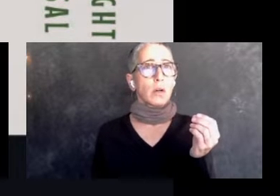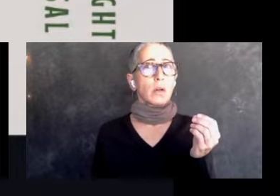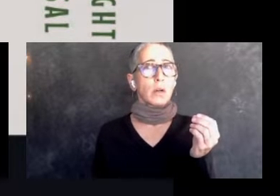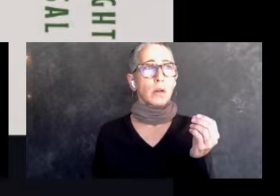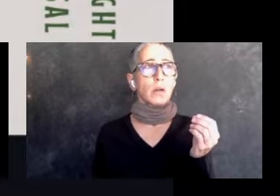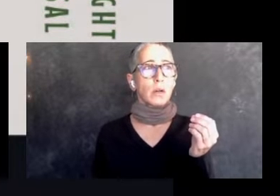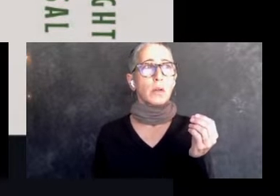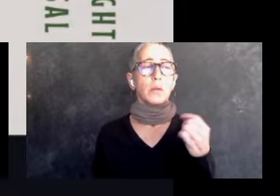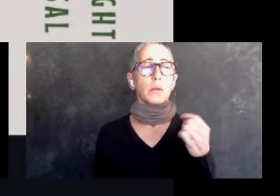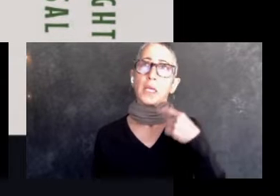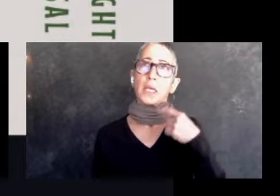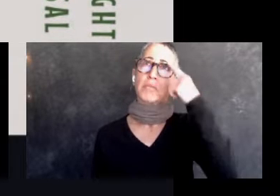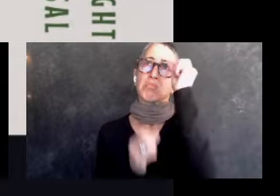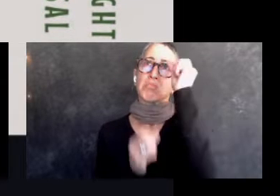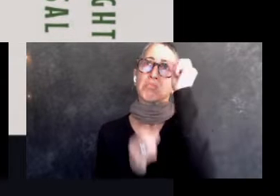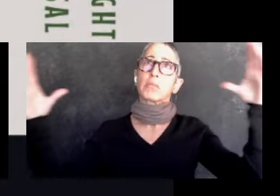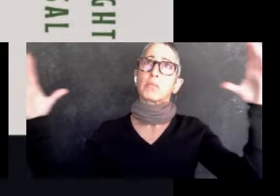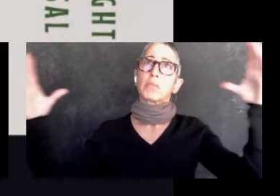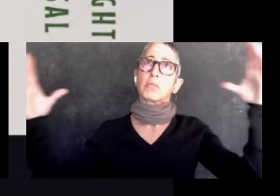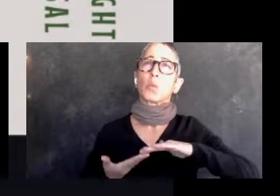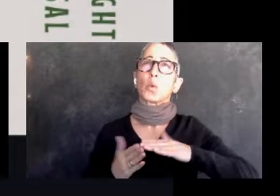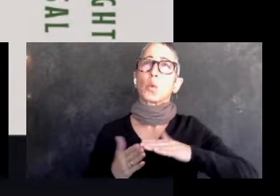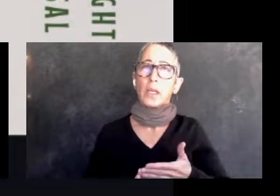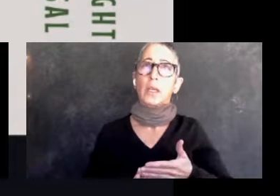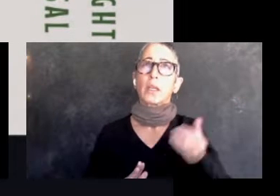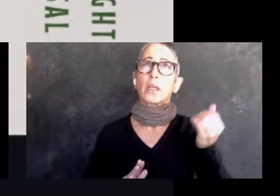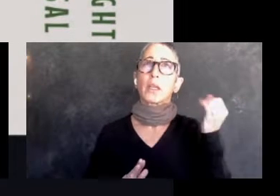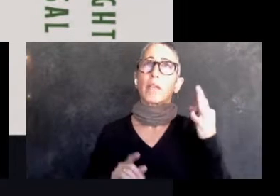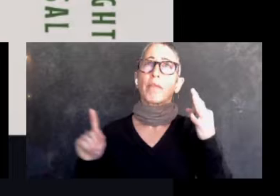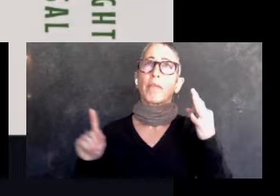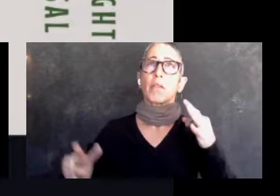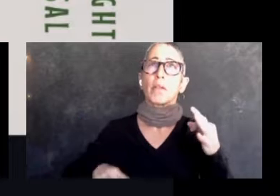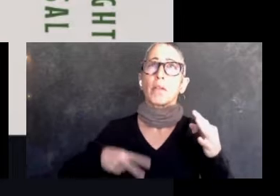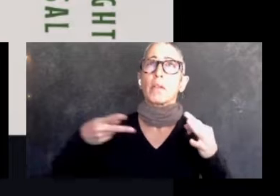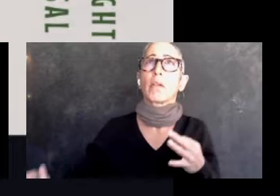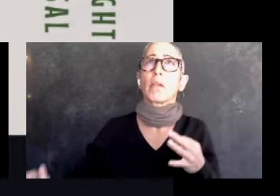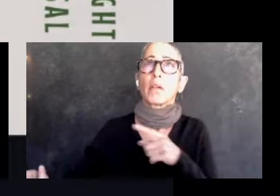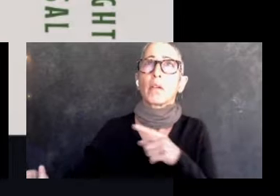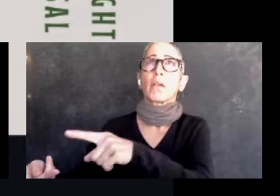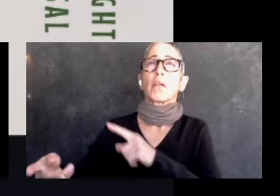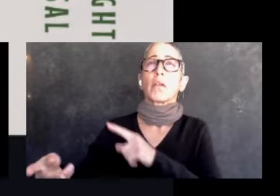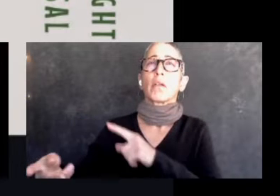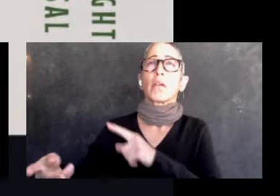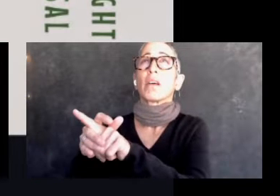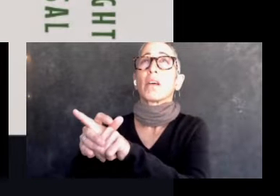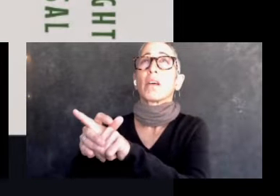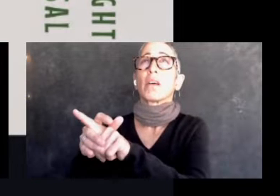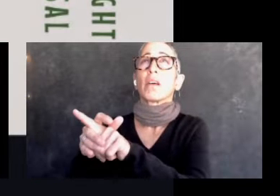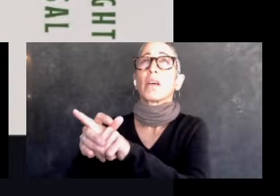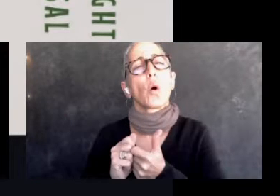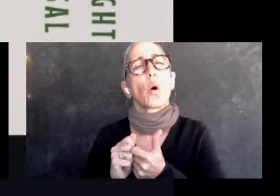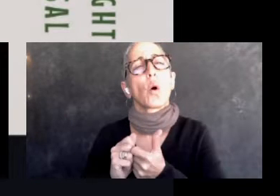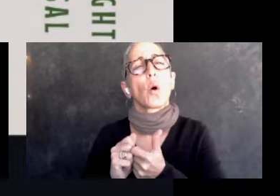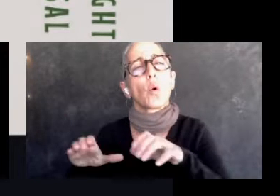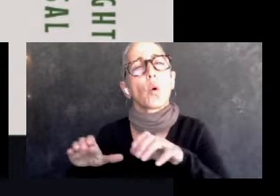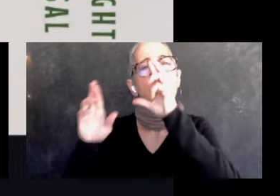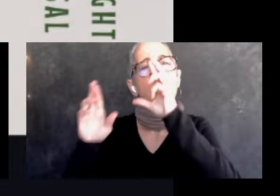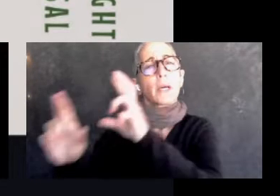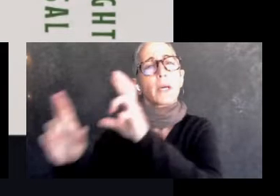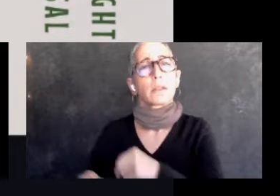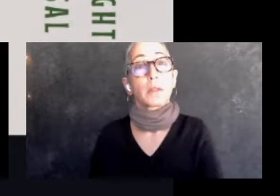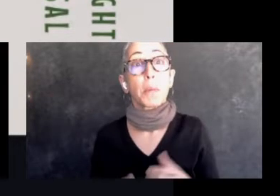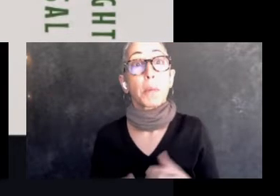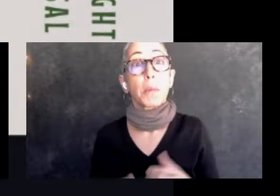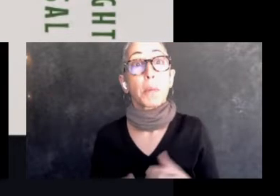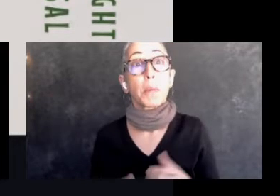other people moved into my community. Now I've been here for almost a decade and, uh, I am kind of selfish with,